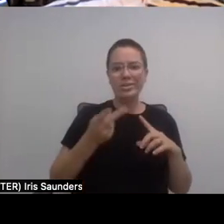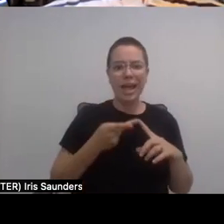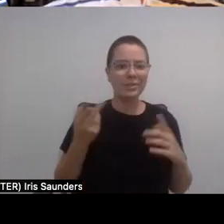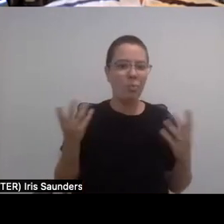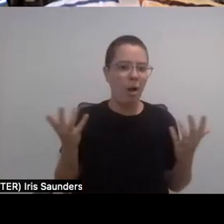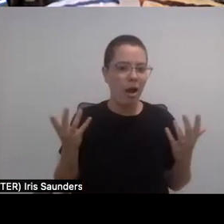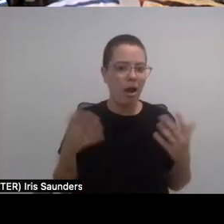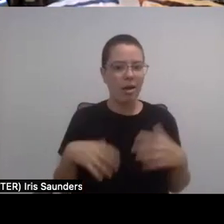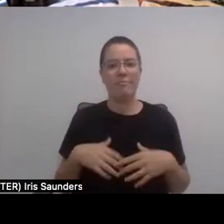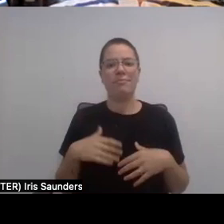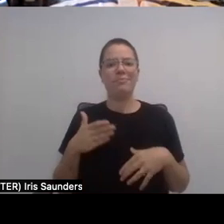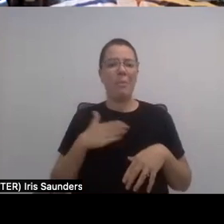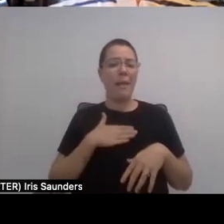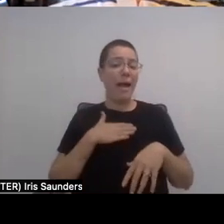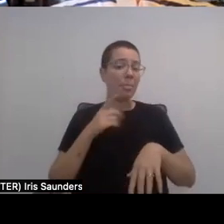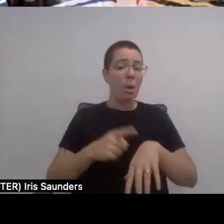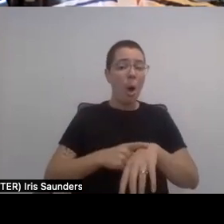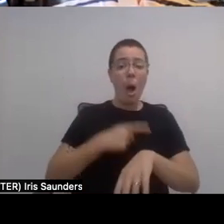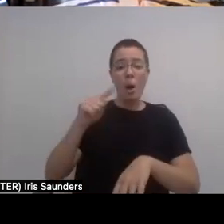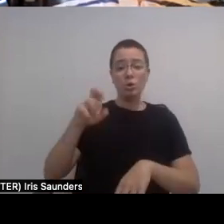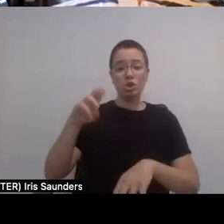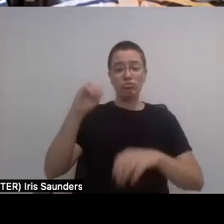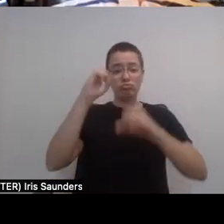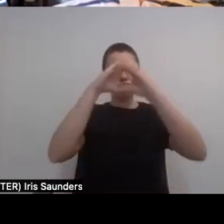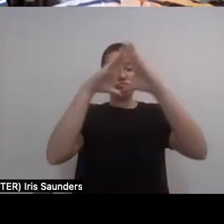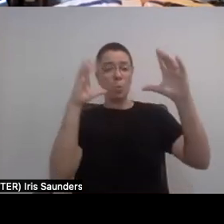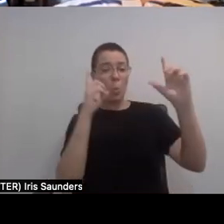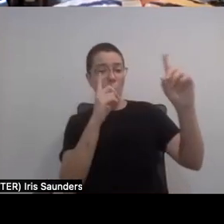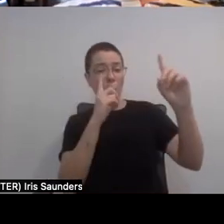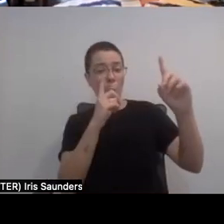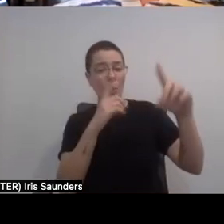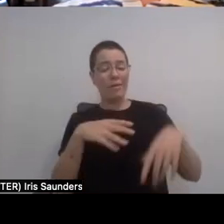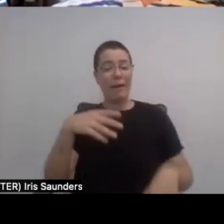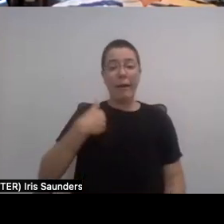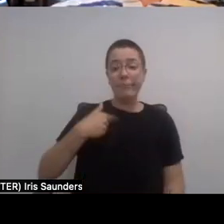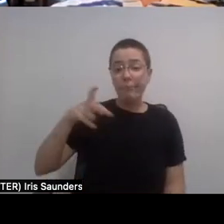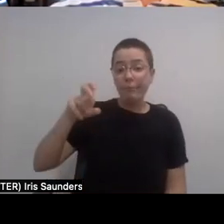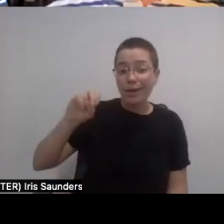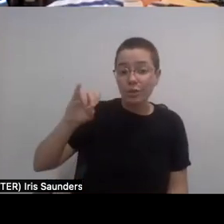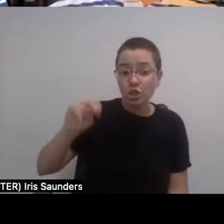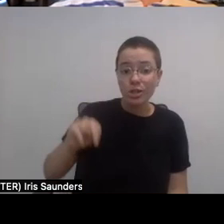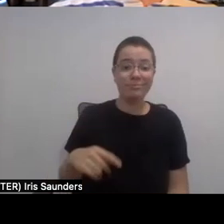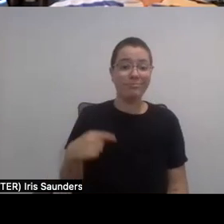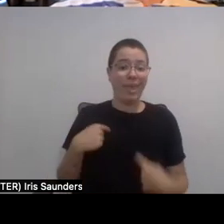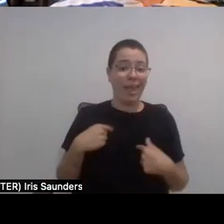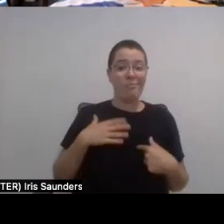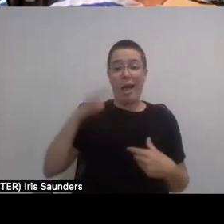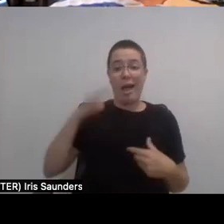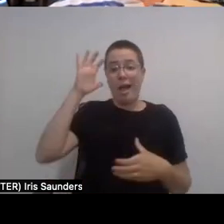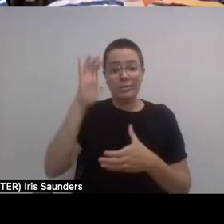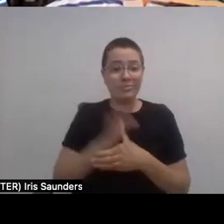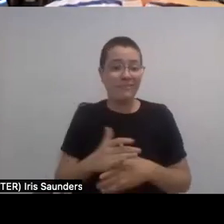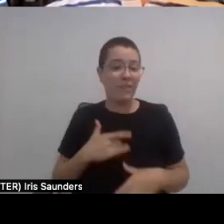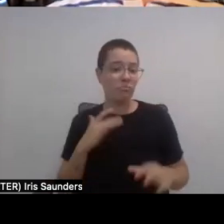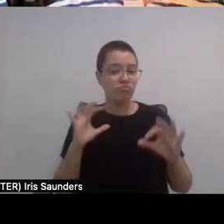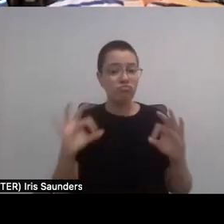long term goals of having a pension and like making sure that I'm set, and my husband and I are like, okay, in our lives,